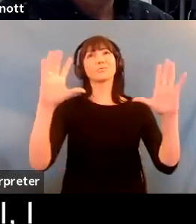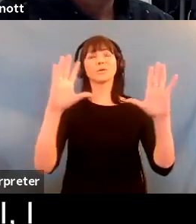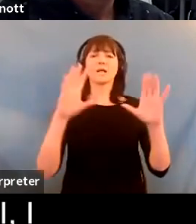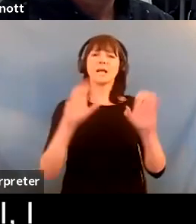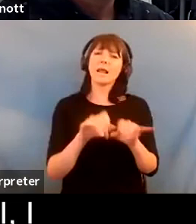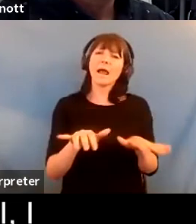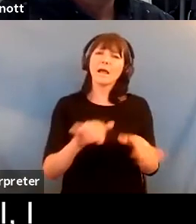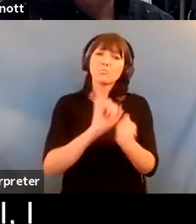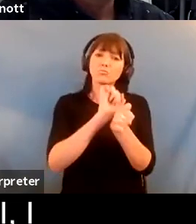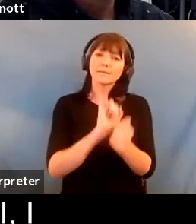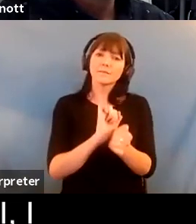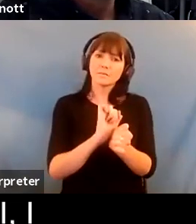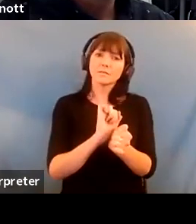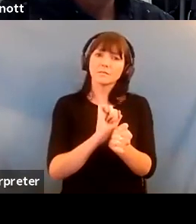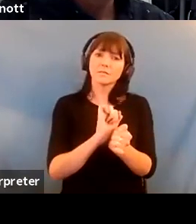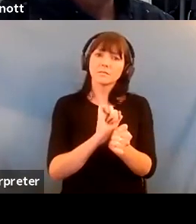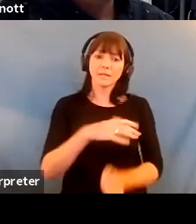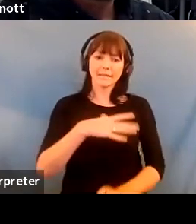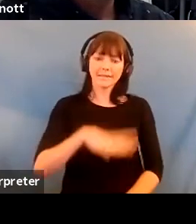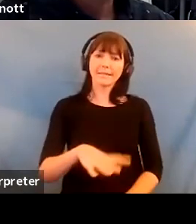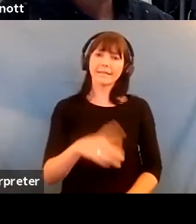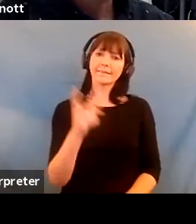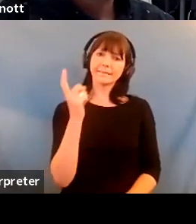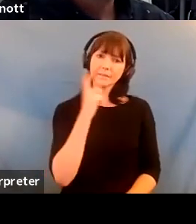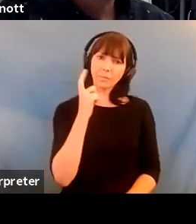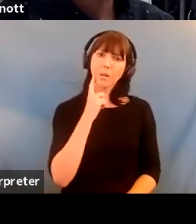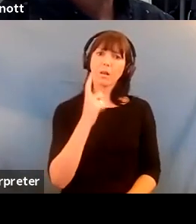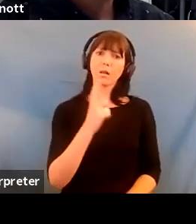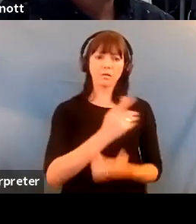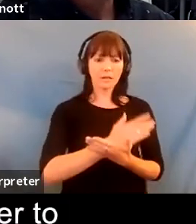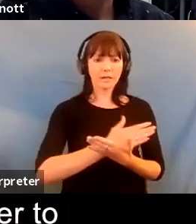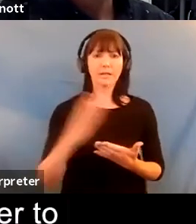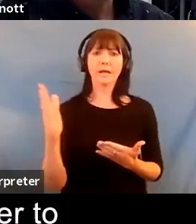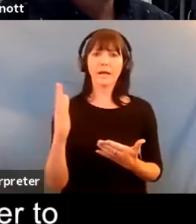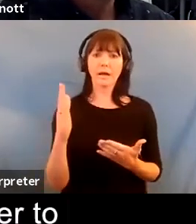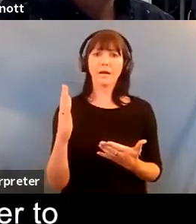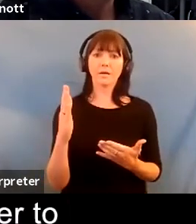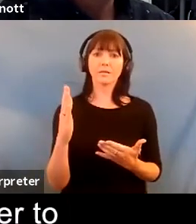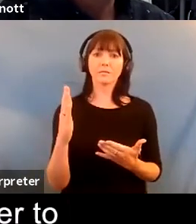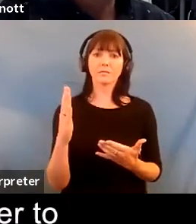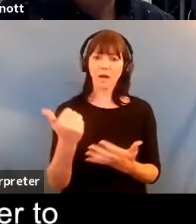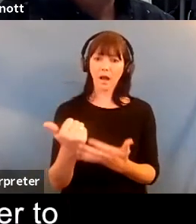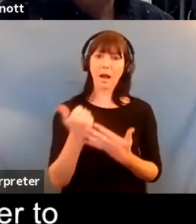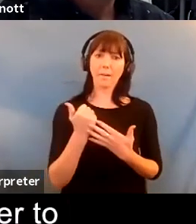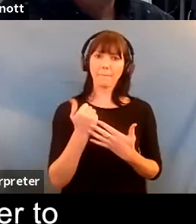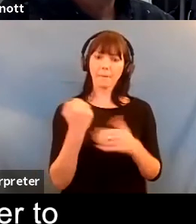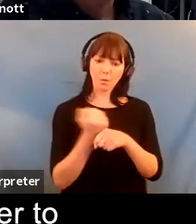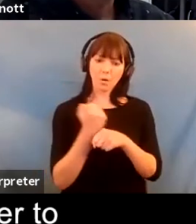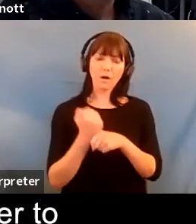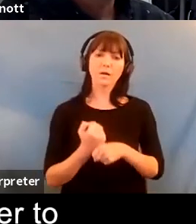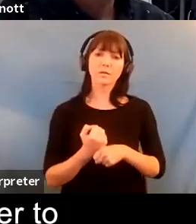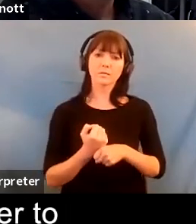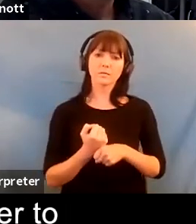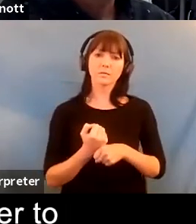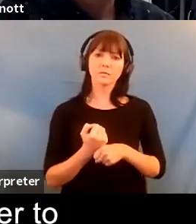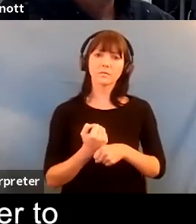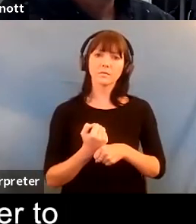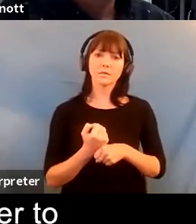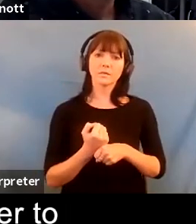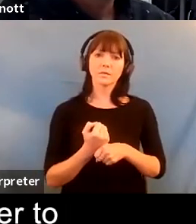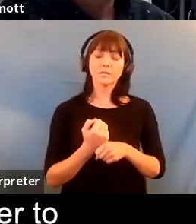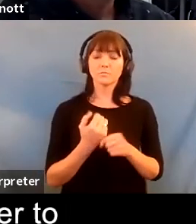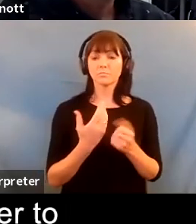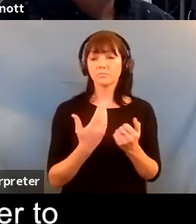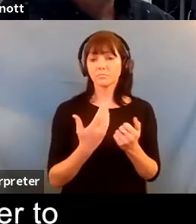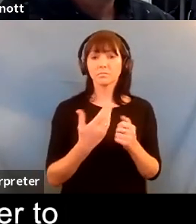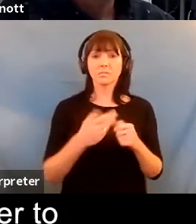needed kind of simplicity um you know very limited uh tools in order to